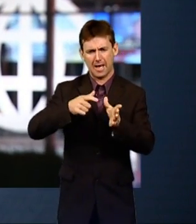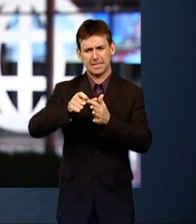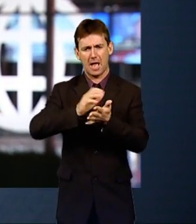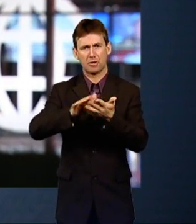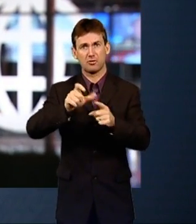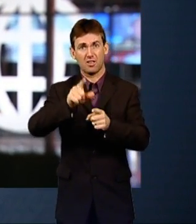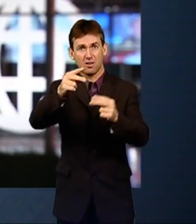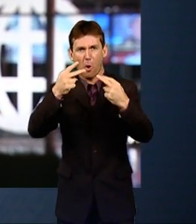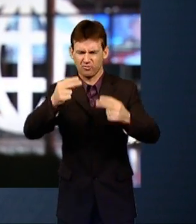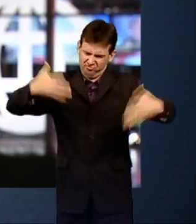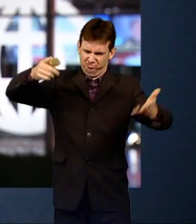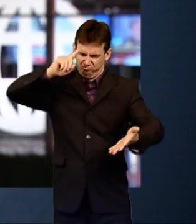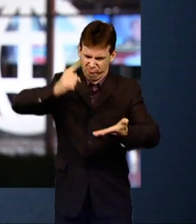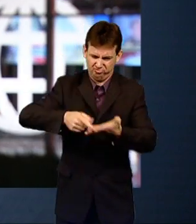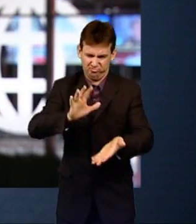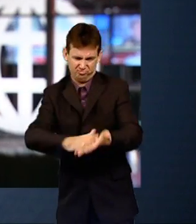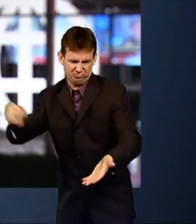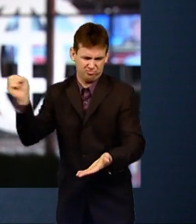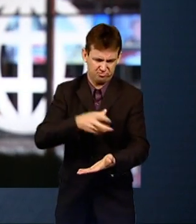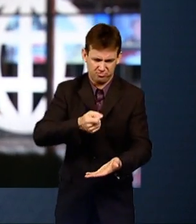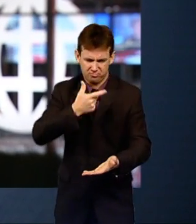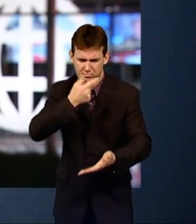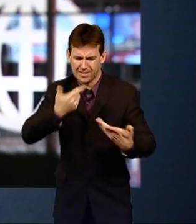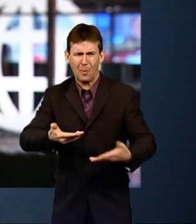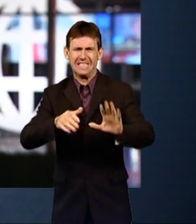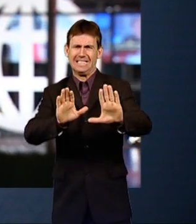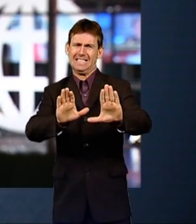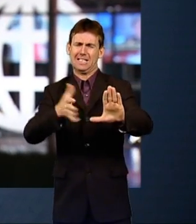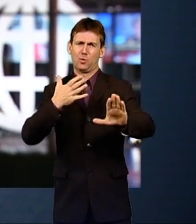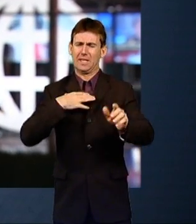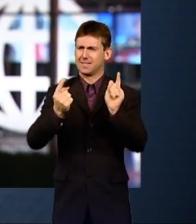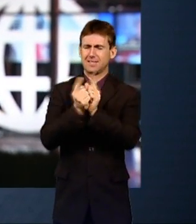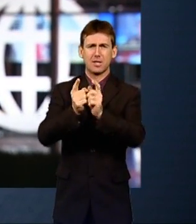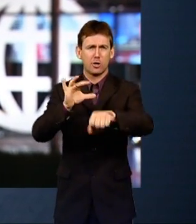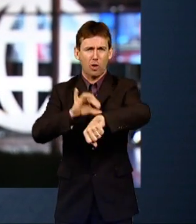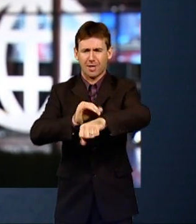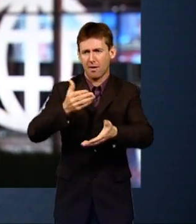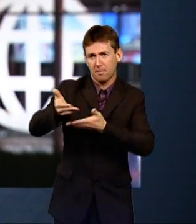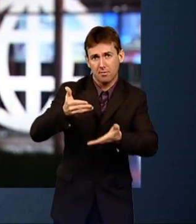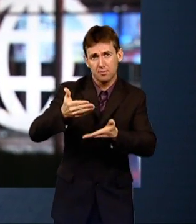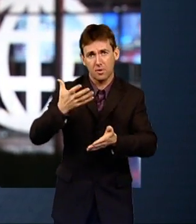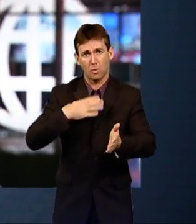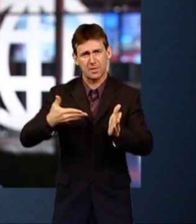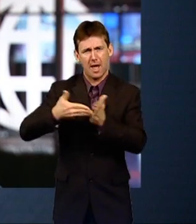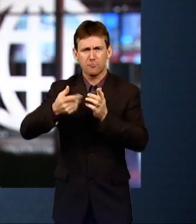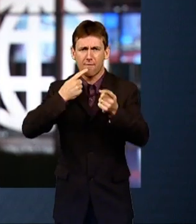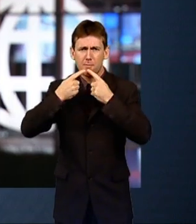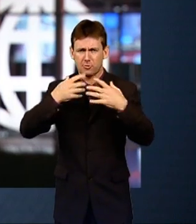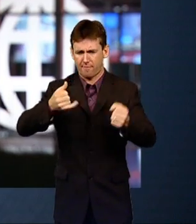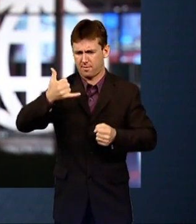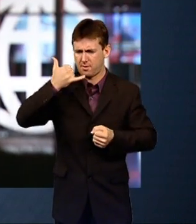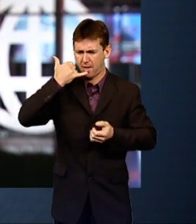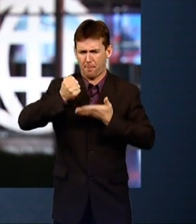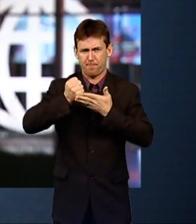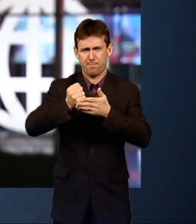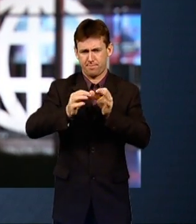drastic action without consulting your doctor first. For more information on the condition, there will be a special helpline number on